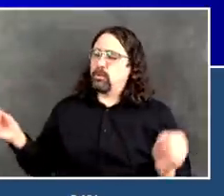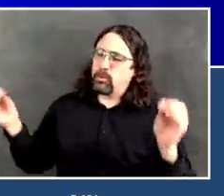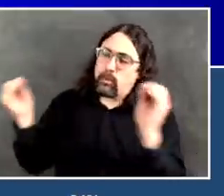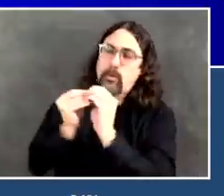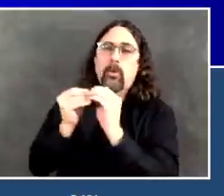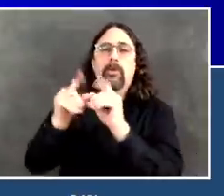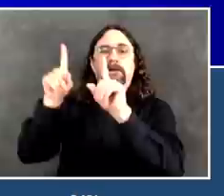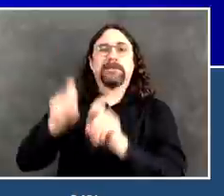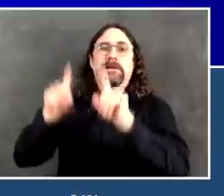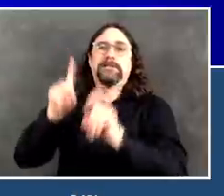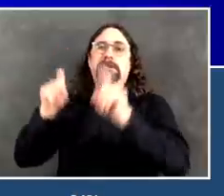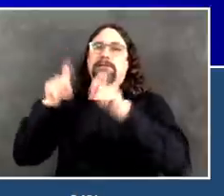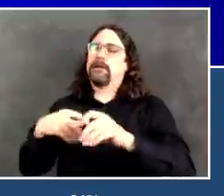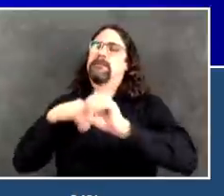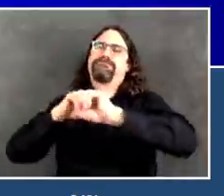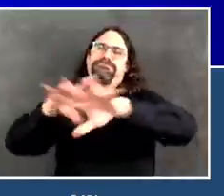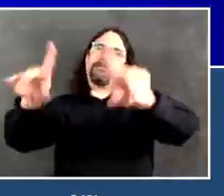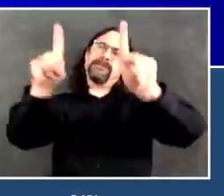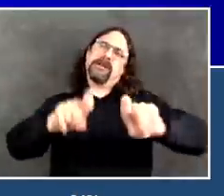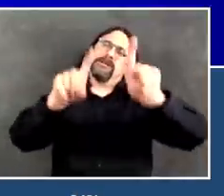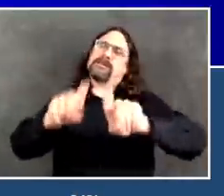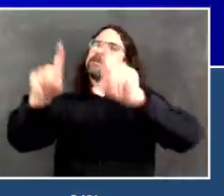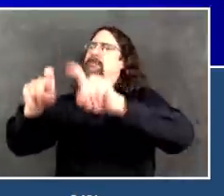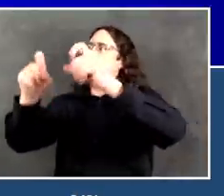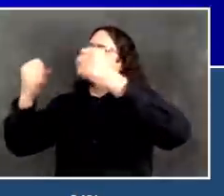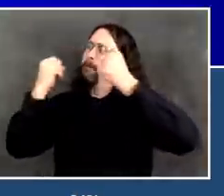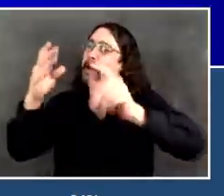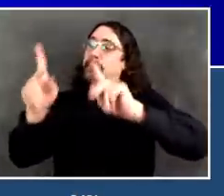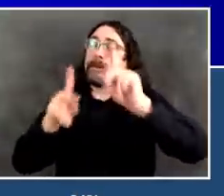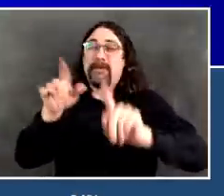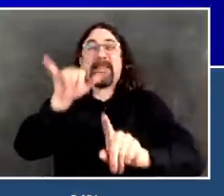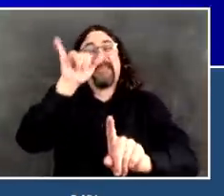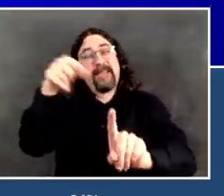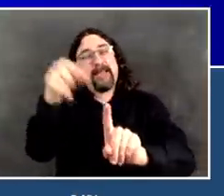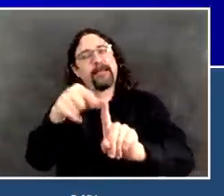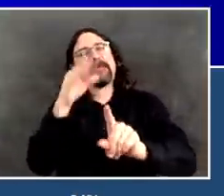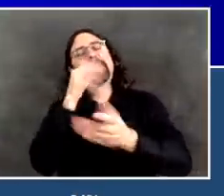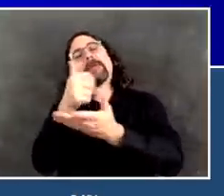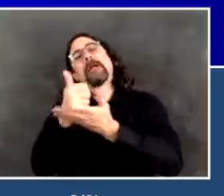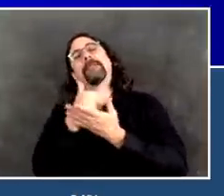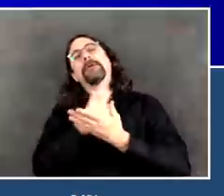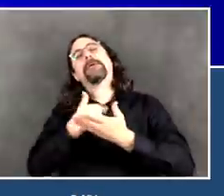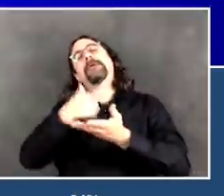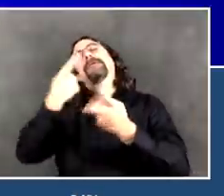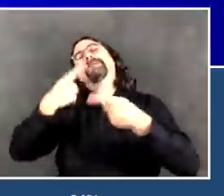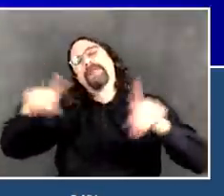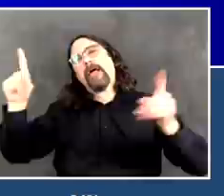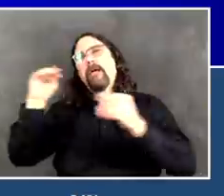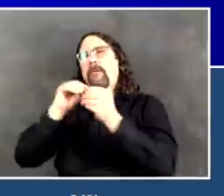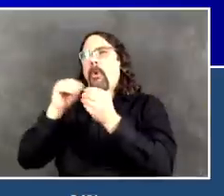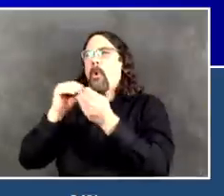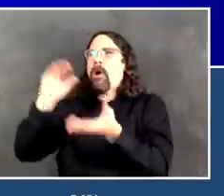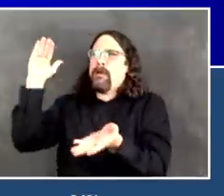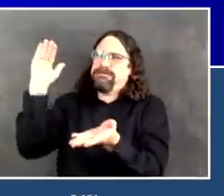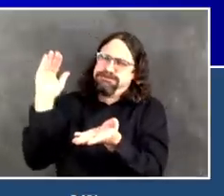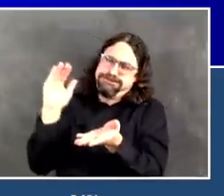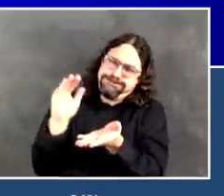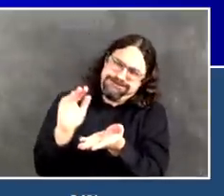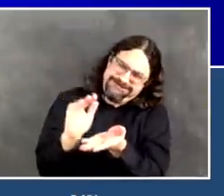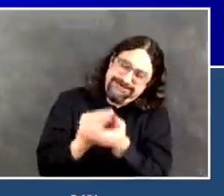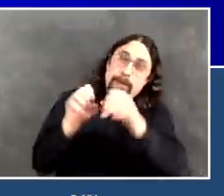So, putting the pieces together. The indicators tell us a lot. We're going to keep showing them to you every day. We're going to keep analyzing them every day. They tell us a lot.